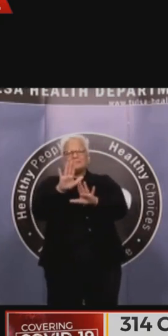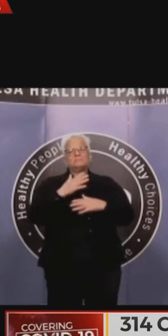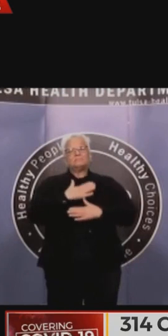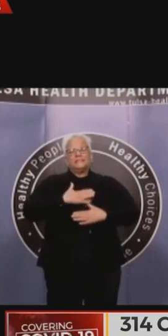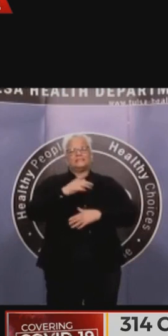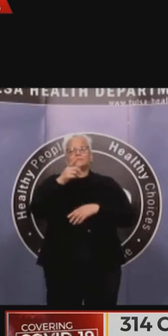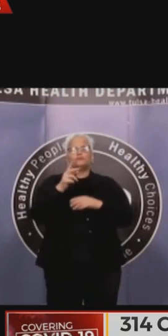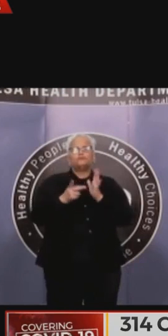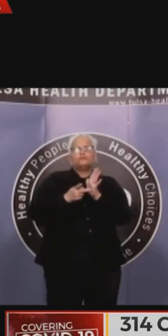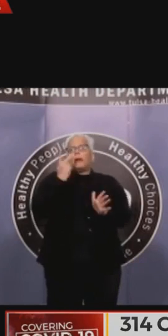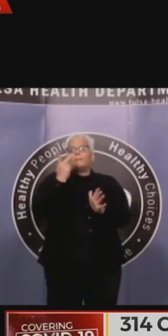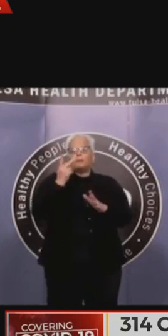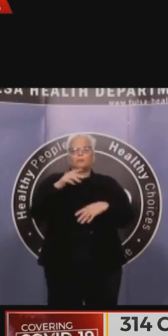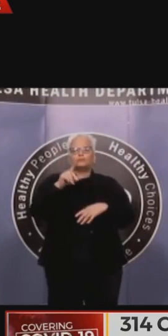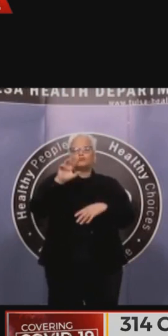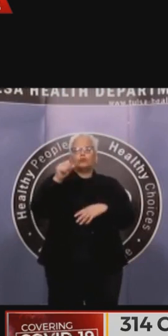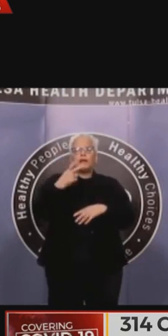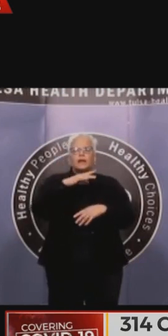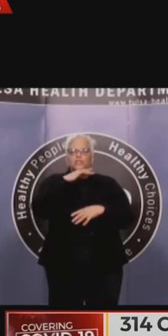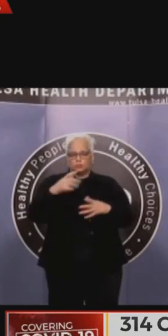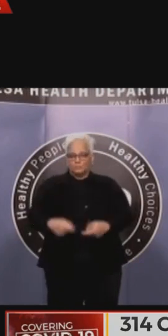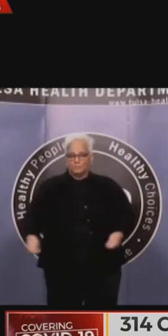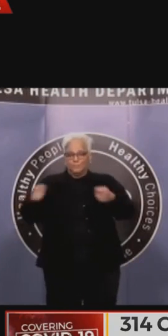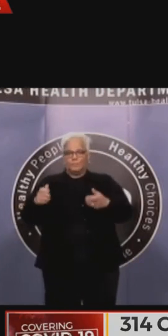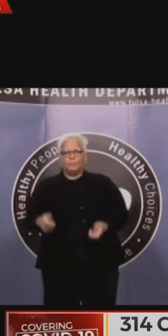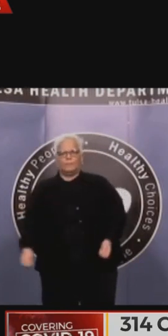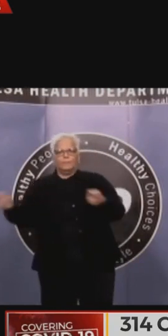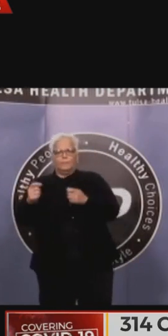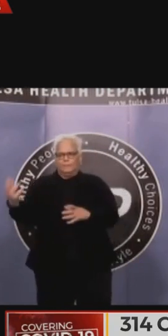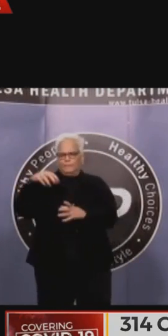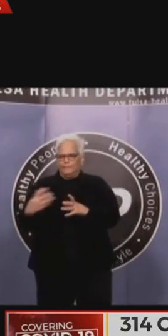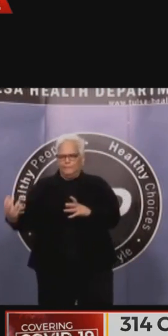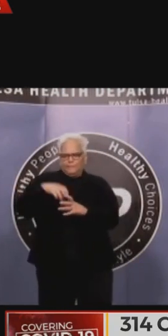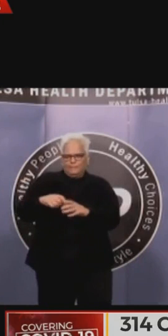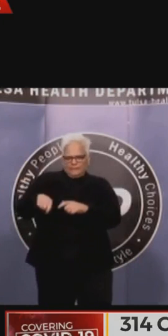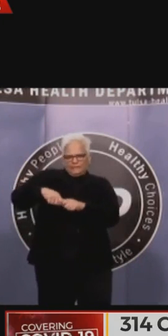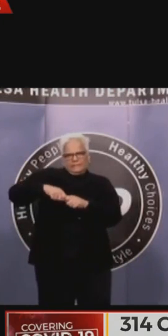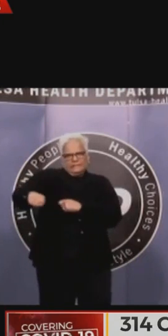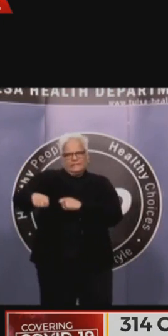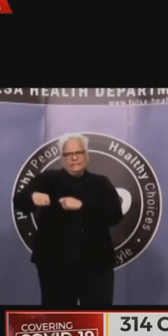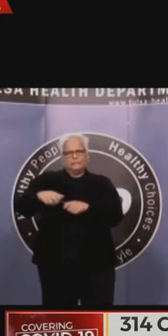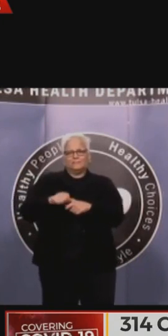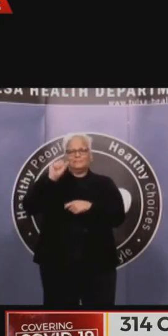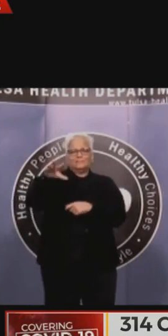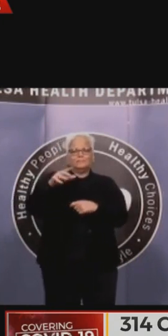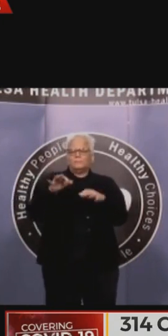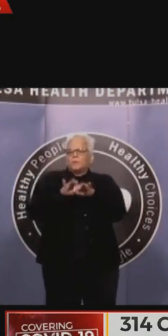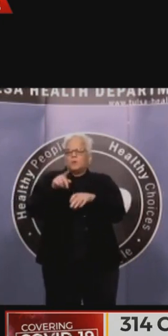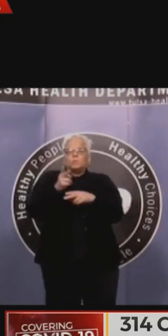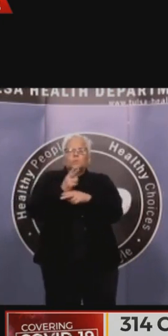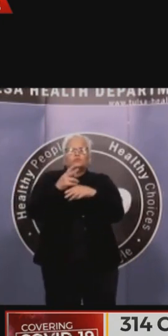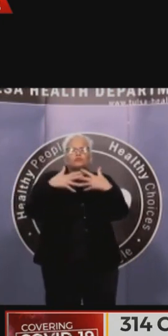time like this, when we're talking about receiving small business administration assistance from the federal government, when we're trying to get